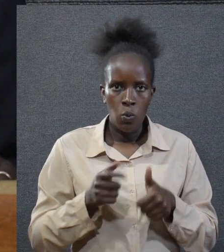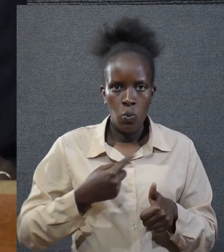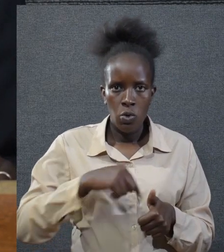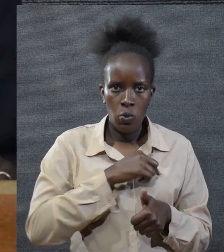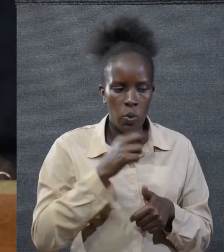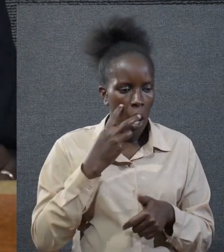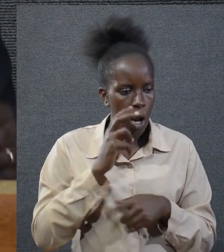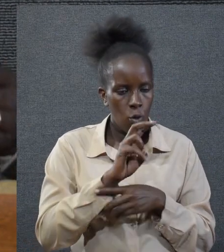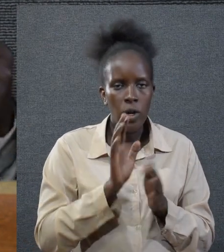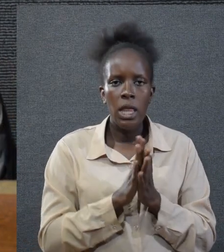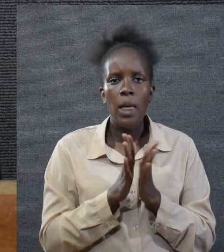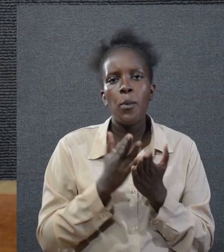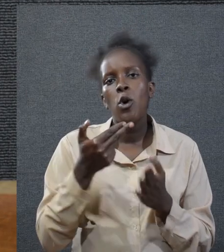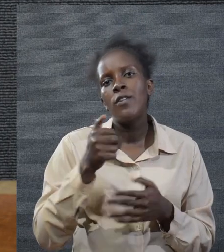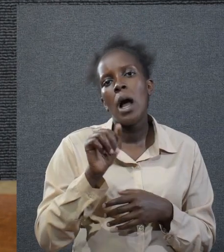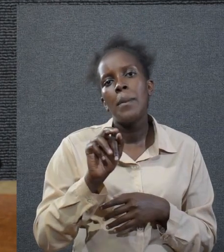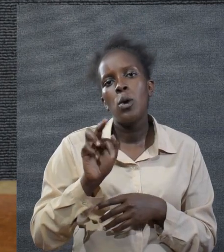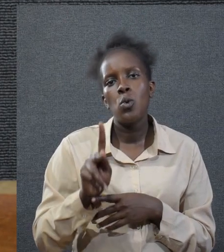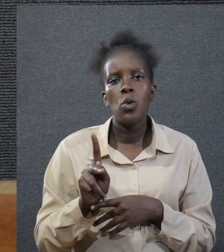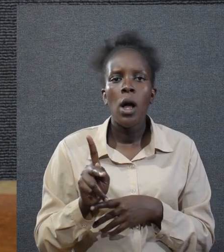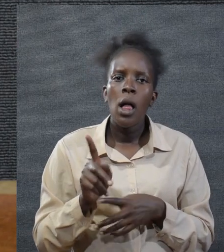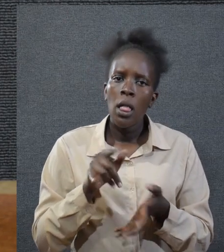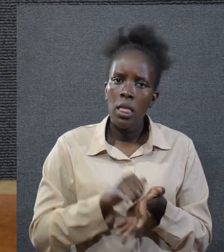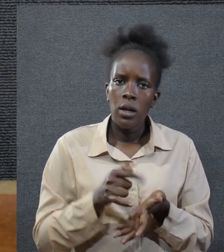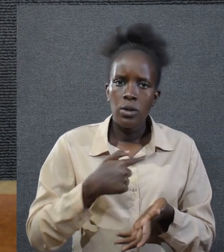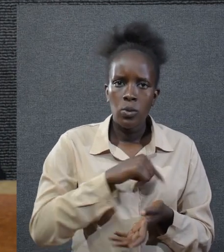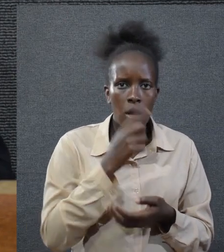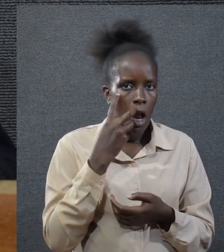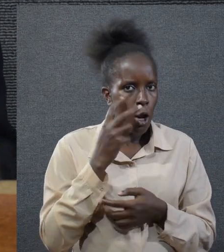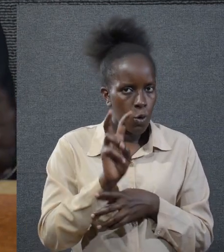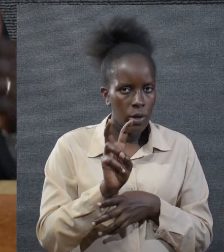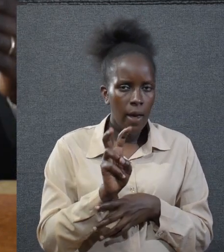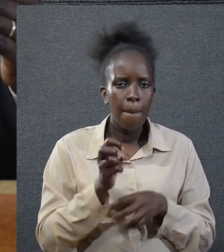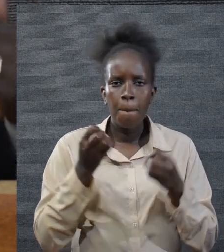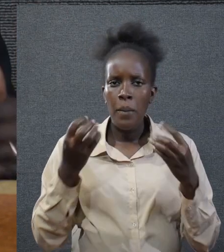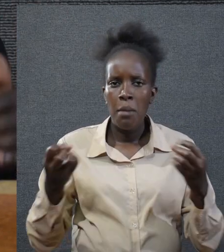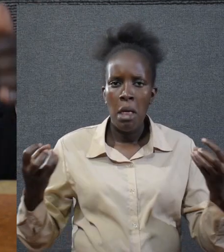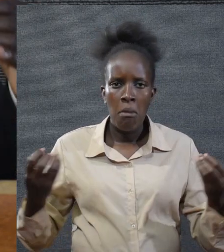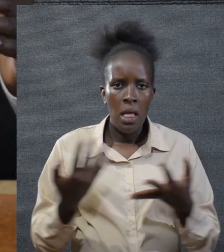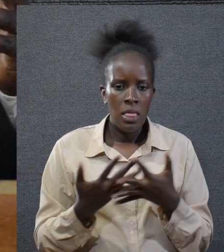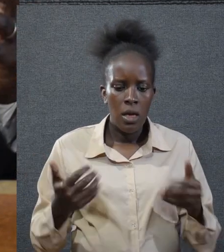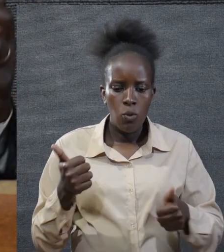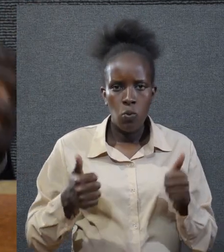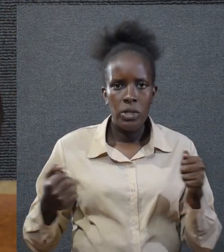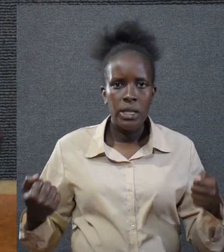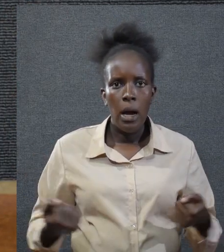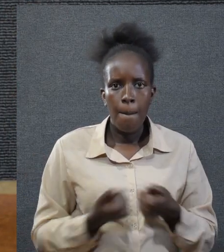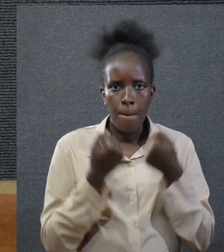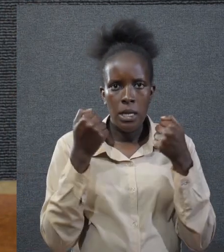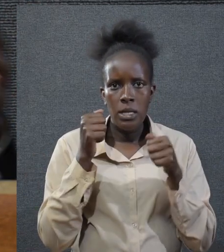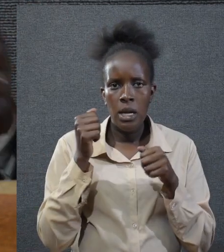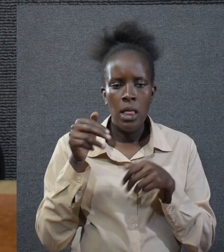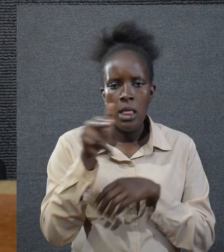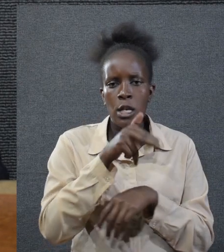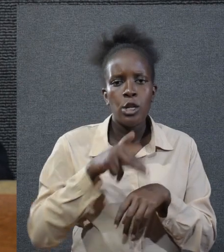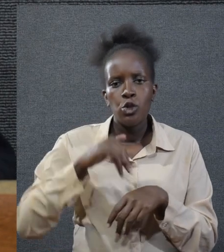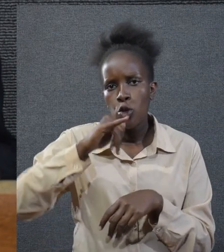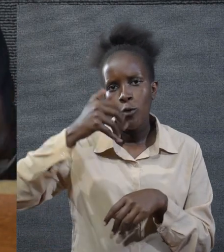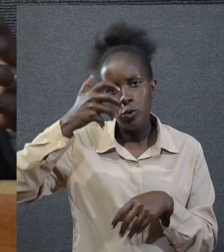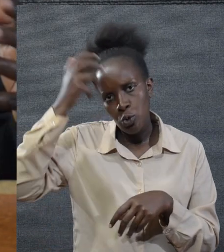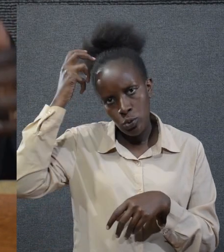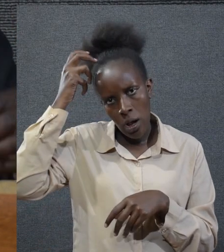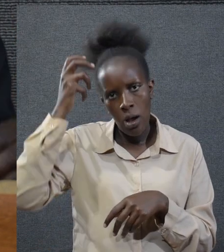this time that we have been looking at the book of Habakkuk that we have been looking at many things that happened